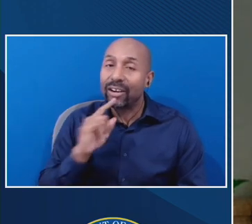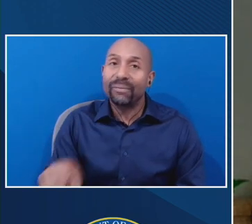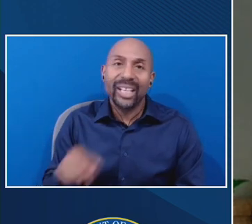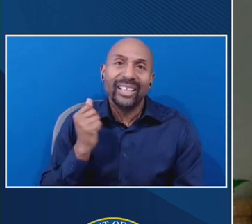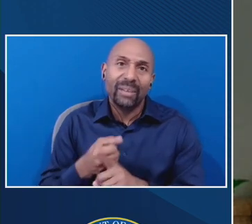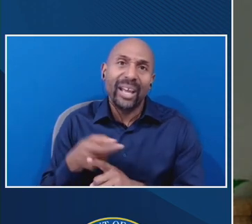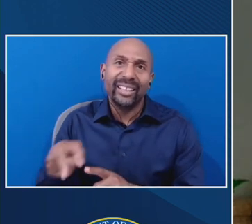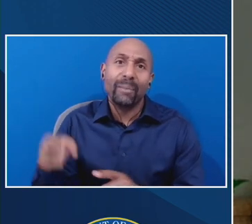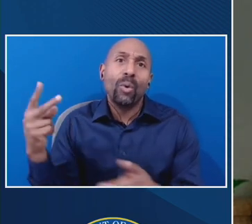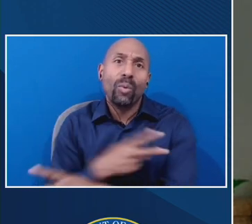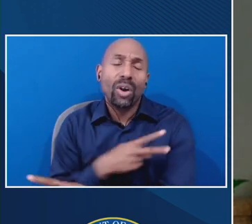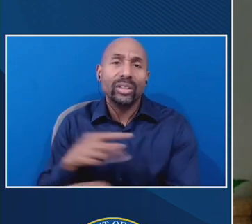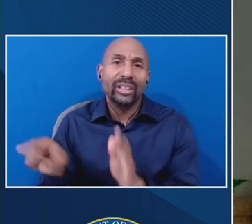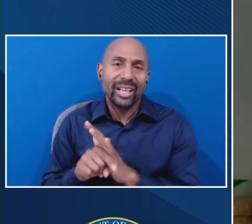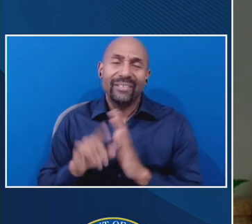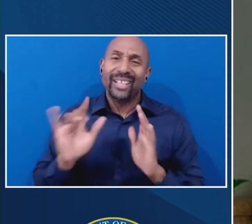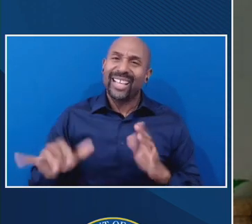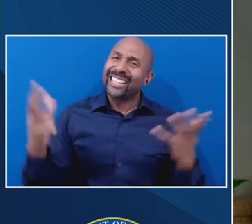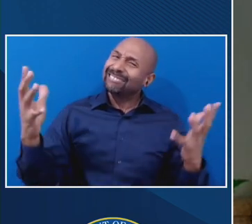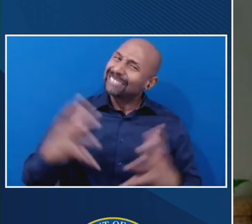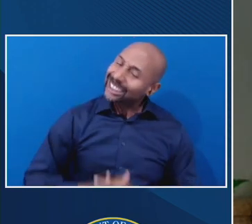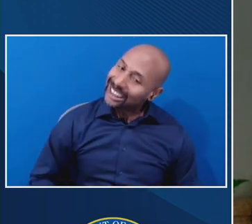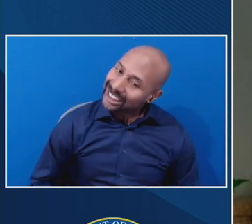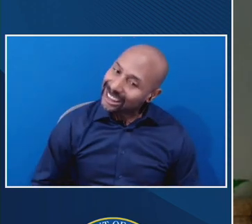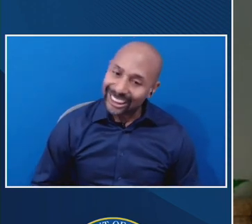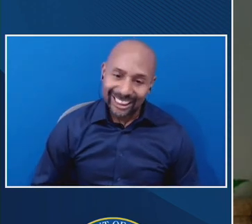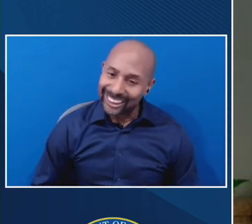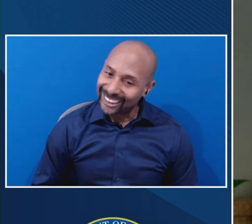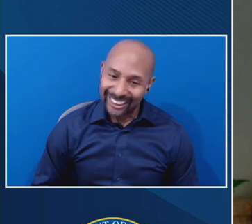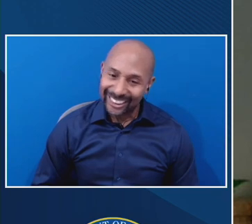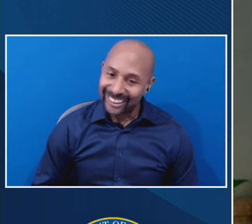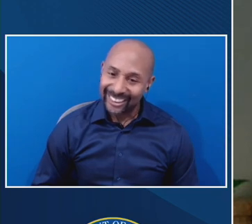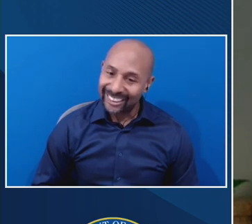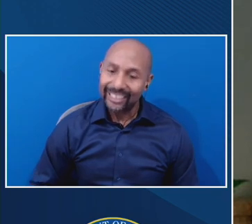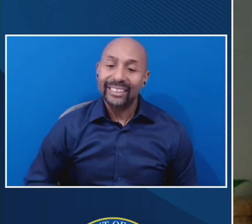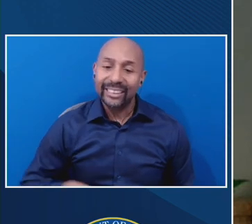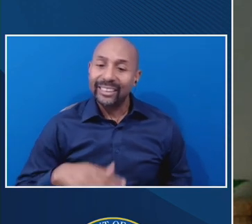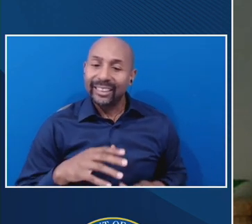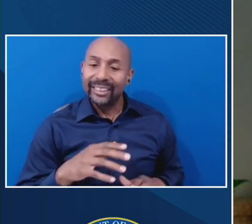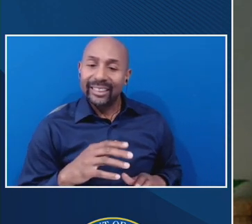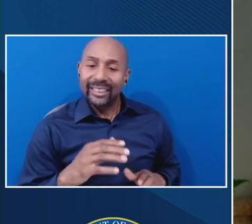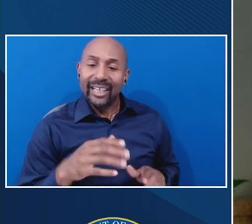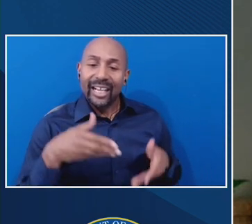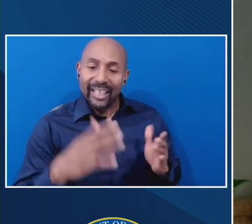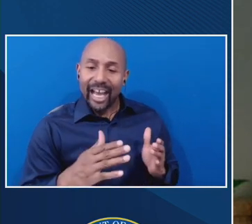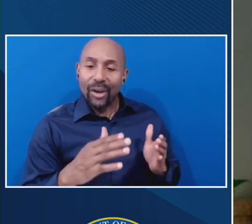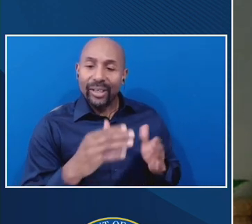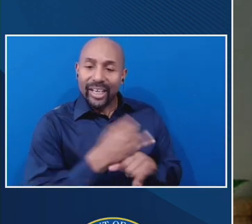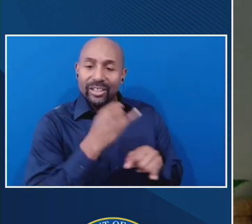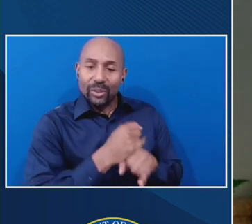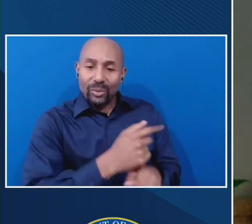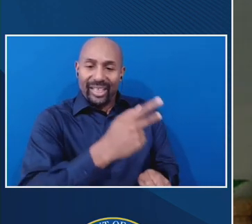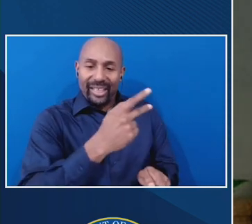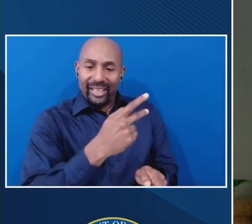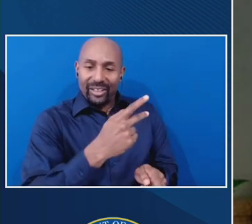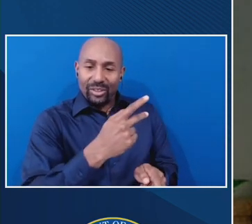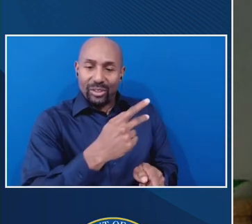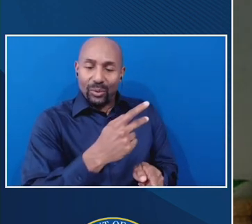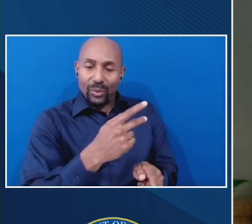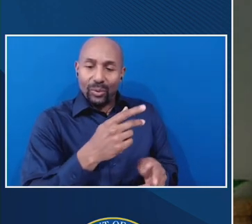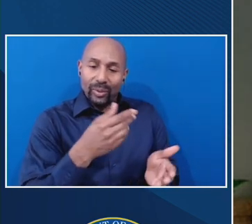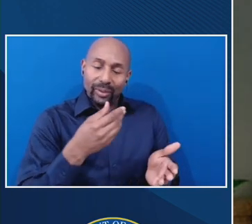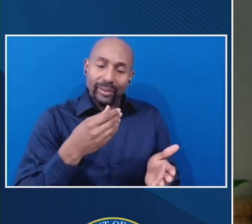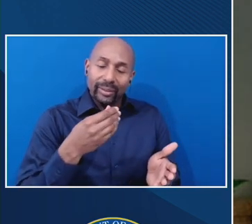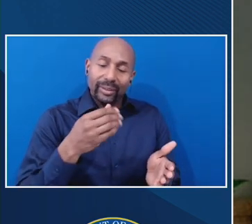would be to allow the institution to, to keep the funds, to eliminate, uh, to return the funds and to eliminate any